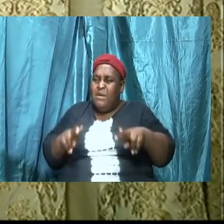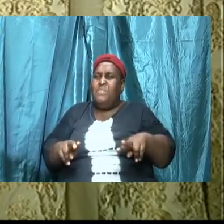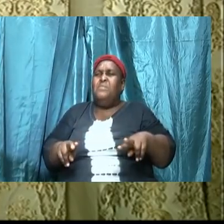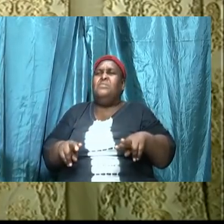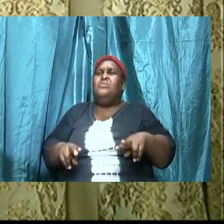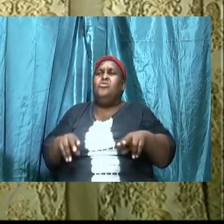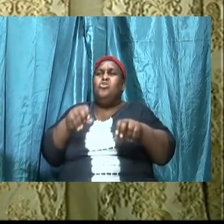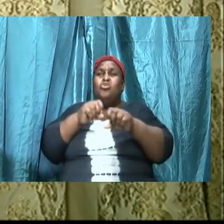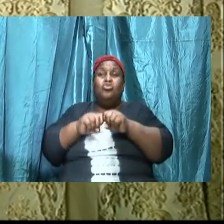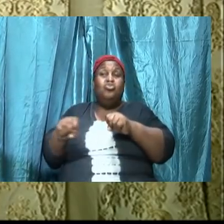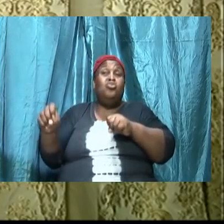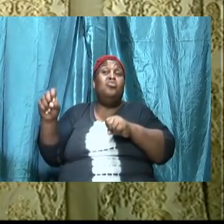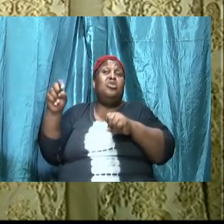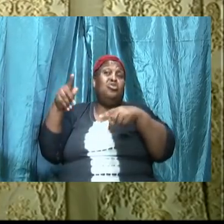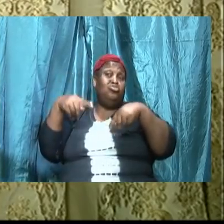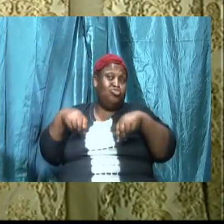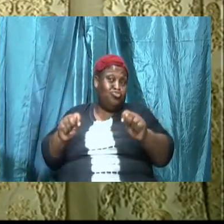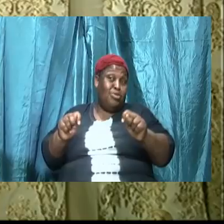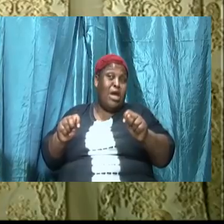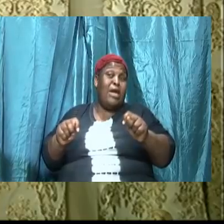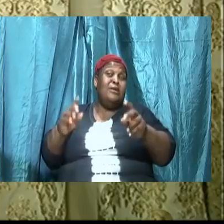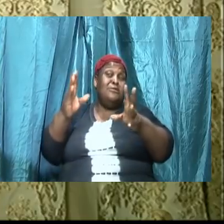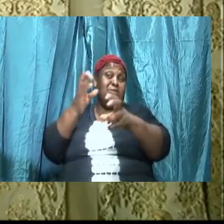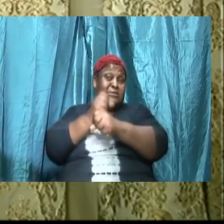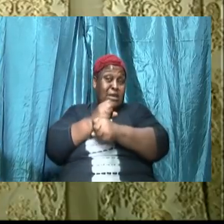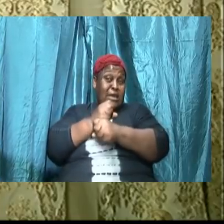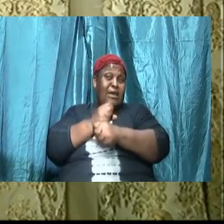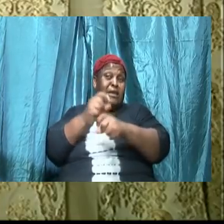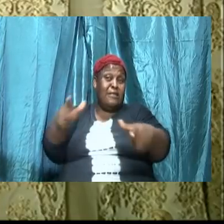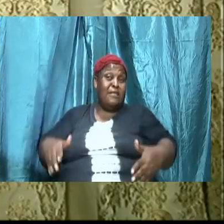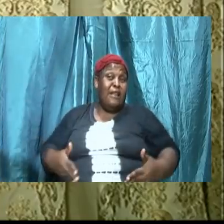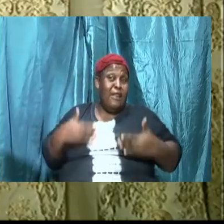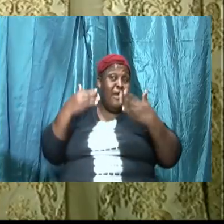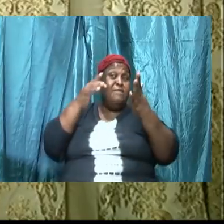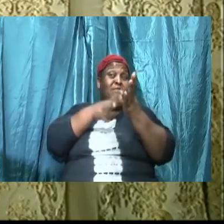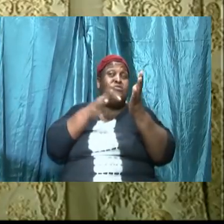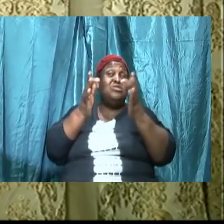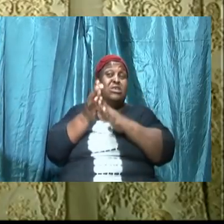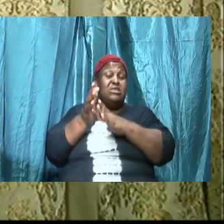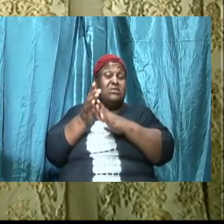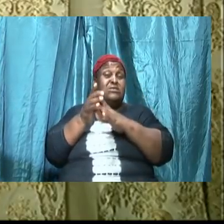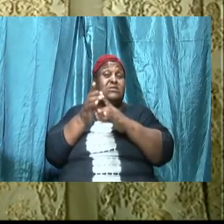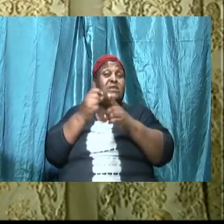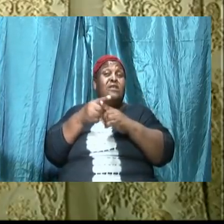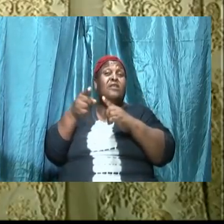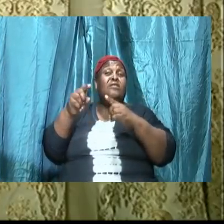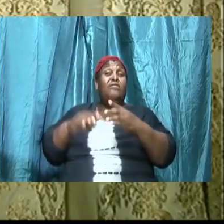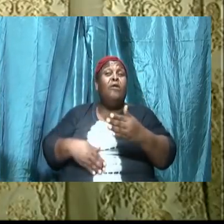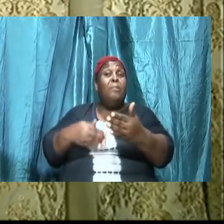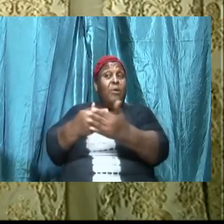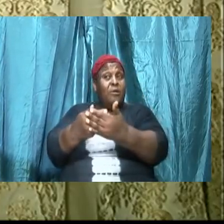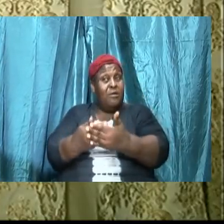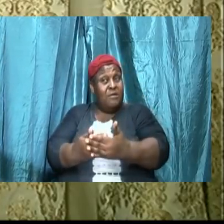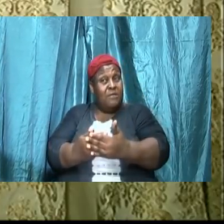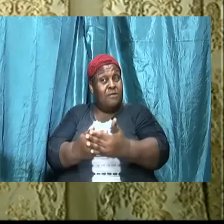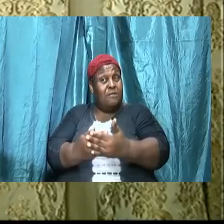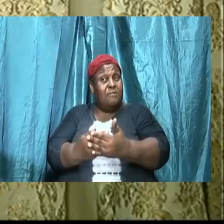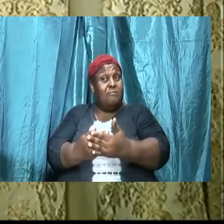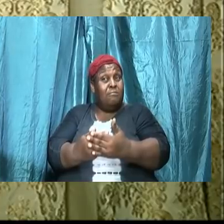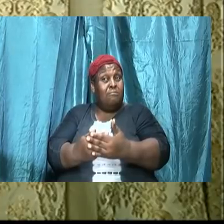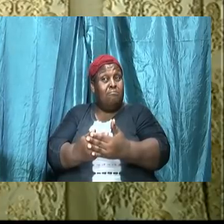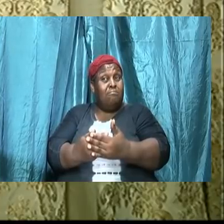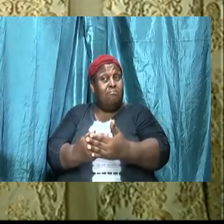he attempted to take the life of Jesus from he was a baby